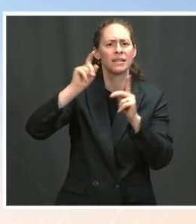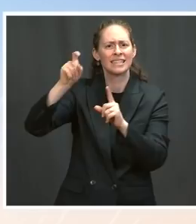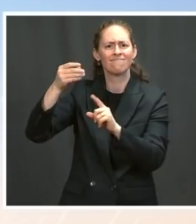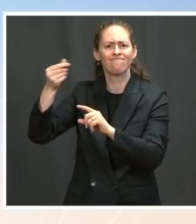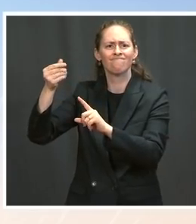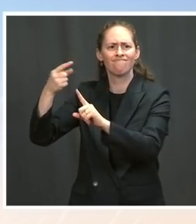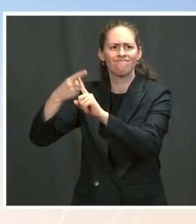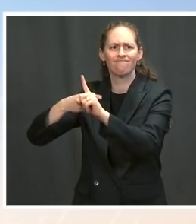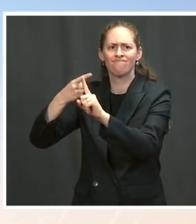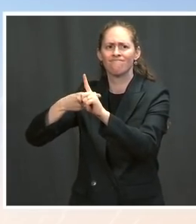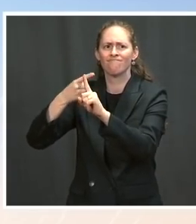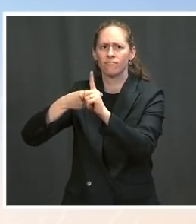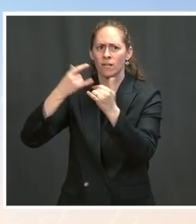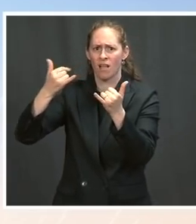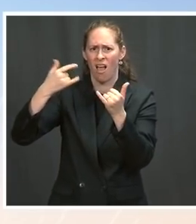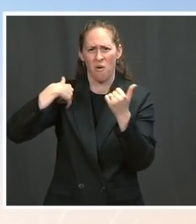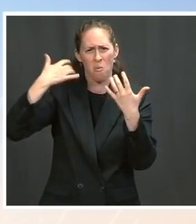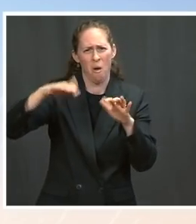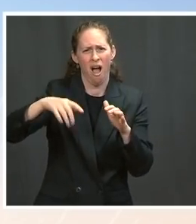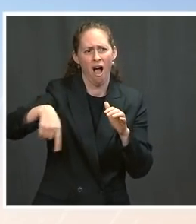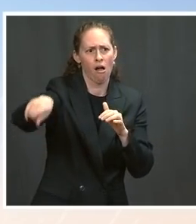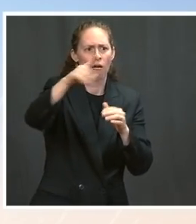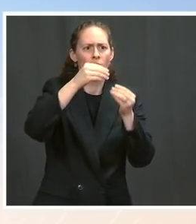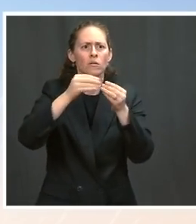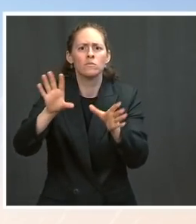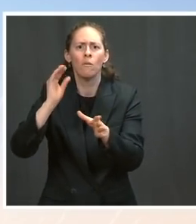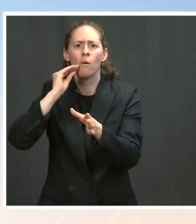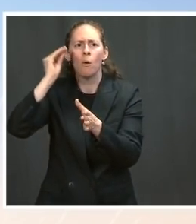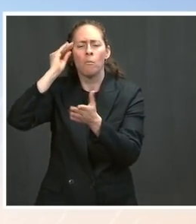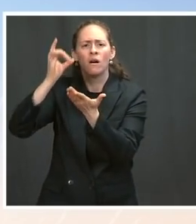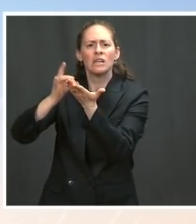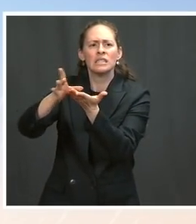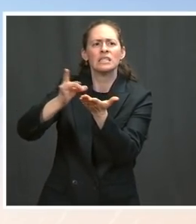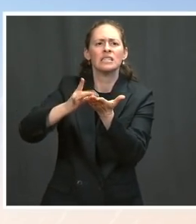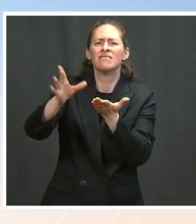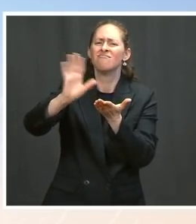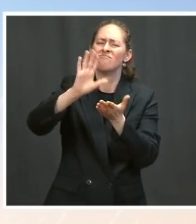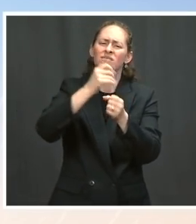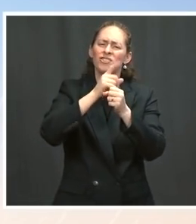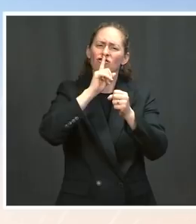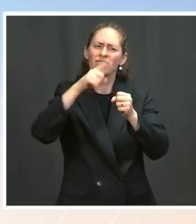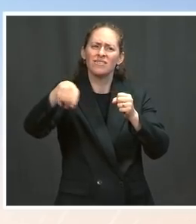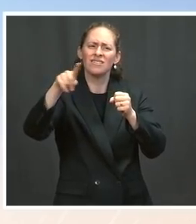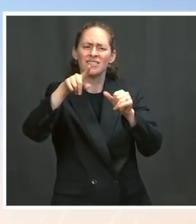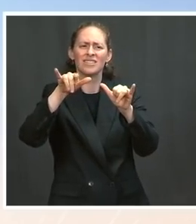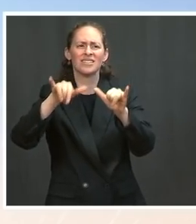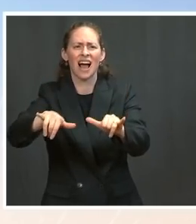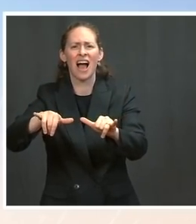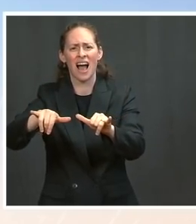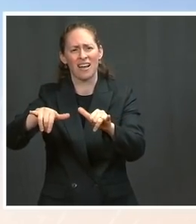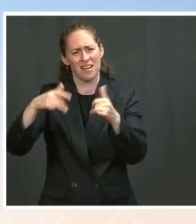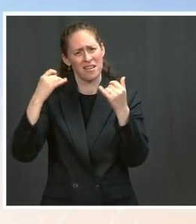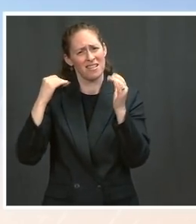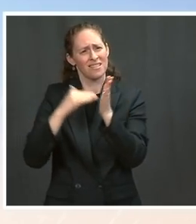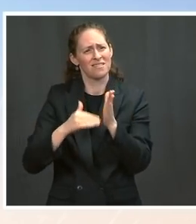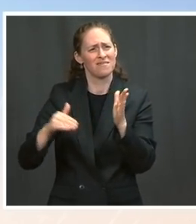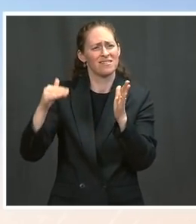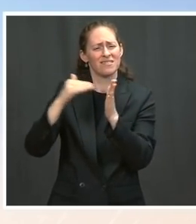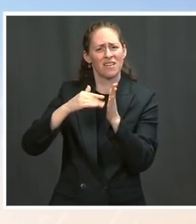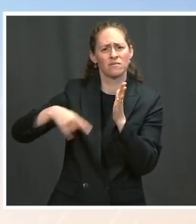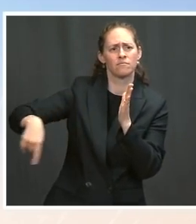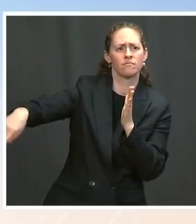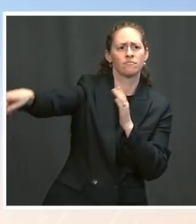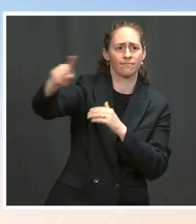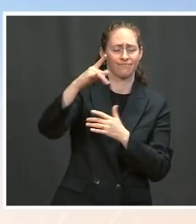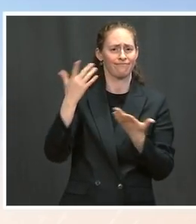evictions and ensure basic housing security for millions of Americans, including middle-class landlords who rely on rental income to support